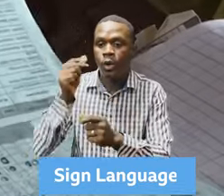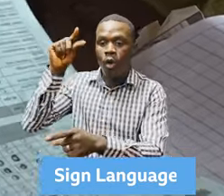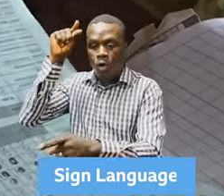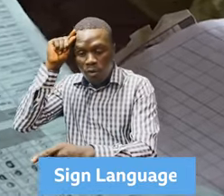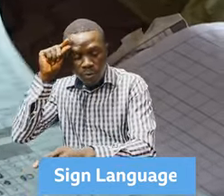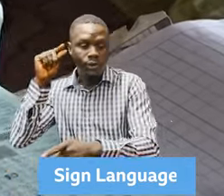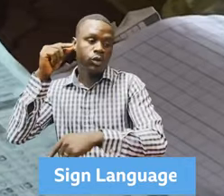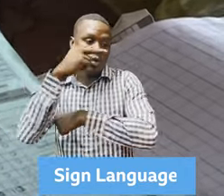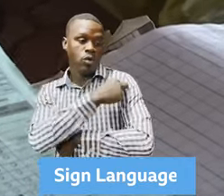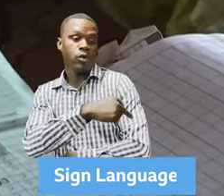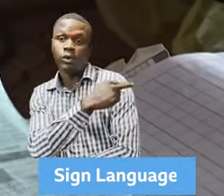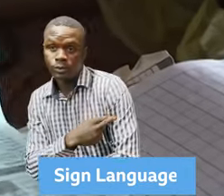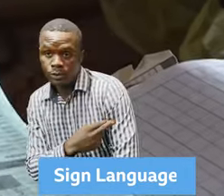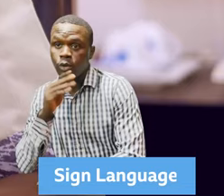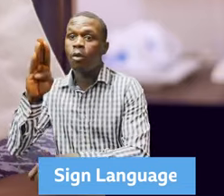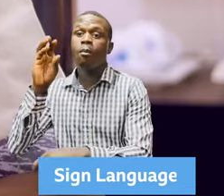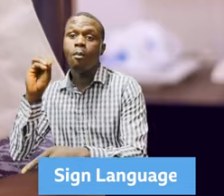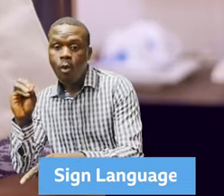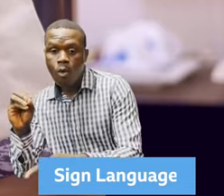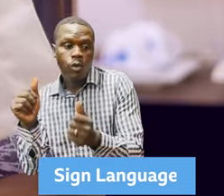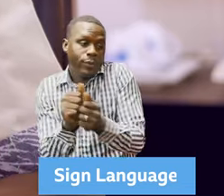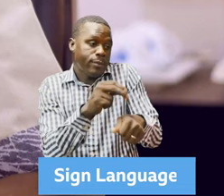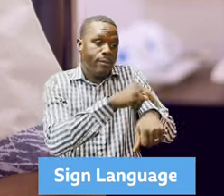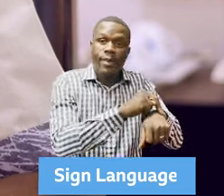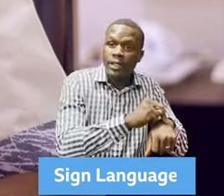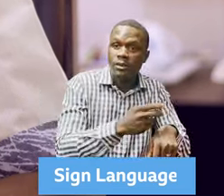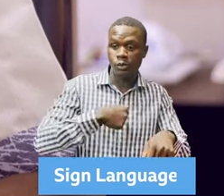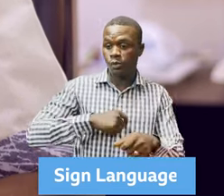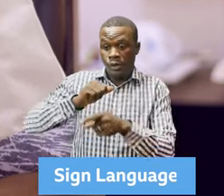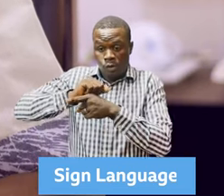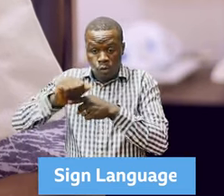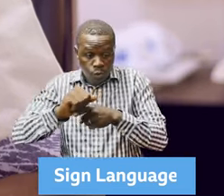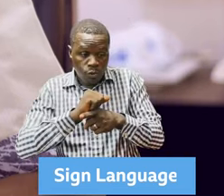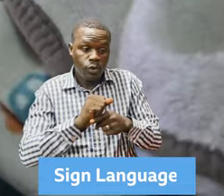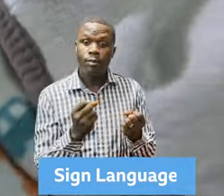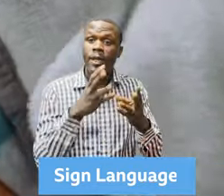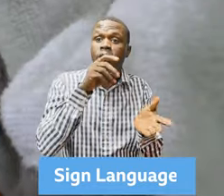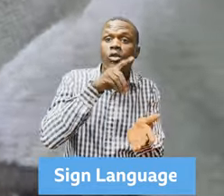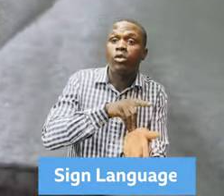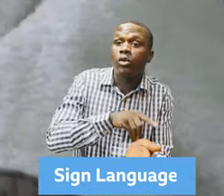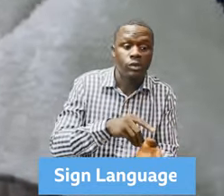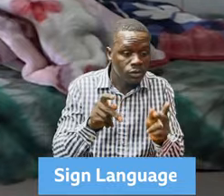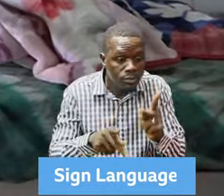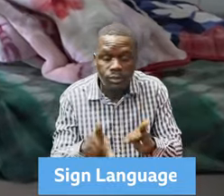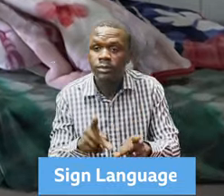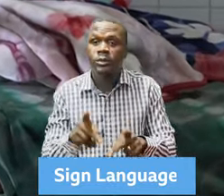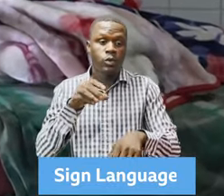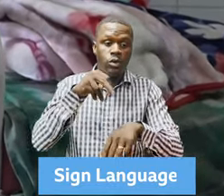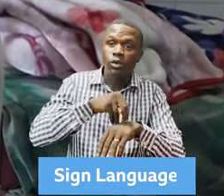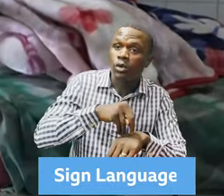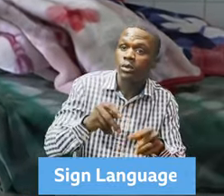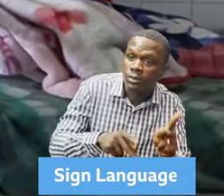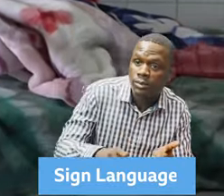Makini, we have the training of midwives, which are very, very crucial in ending the